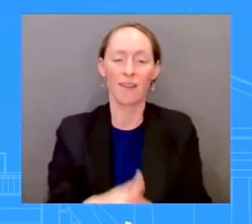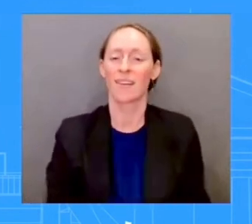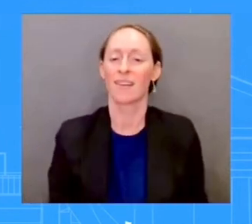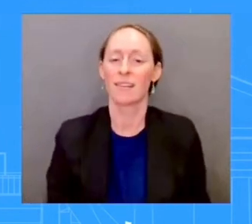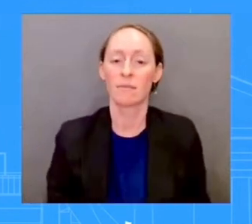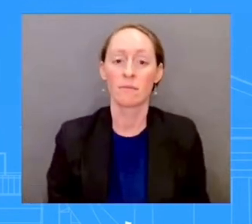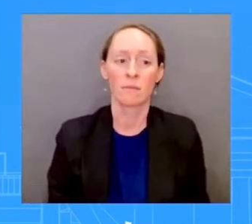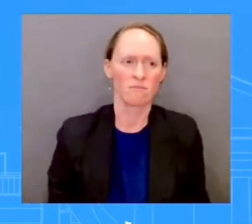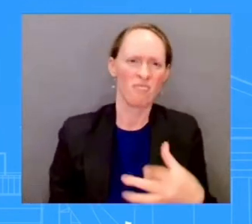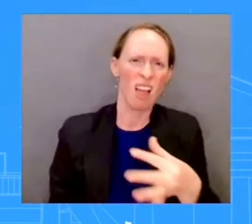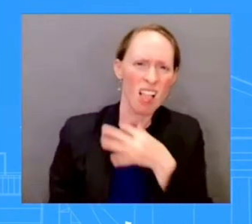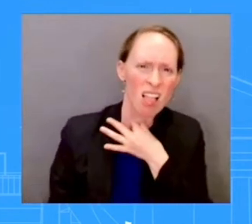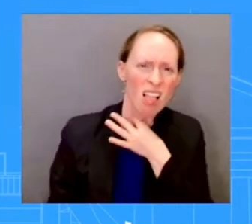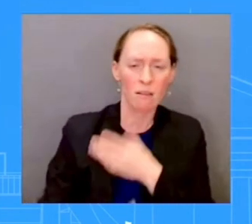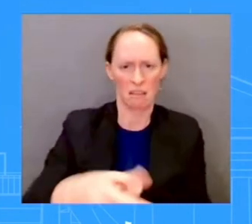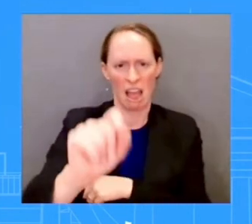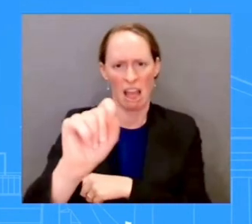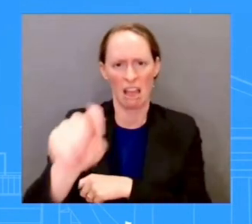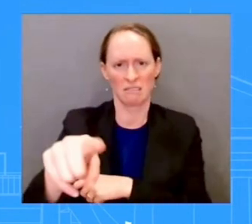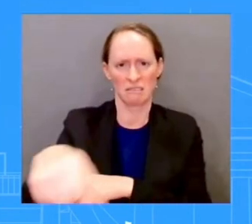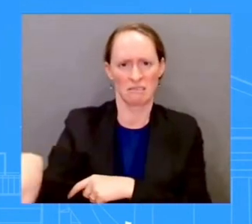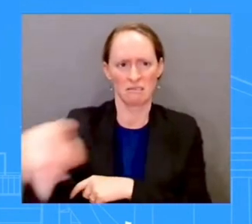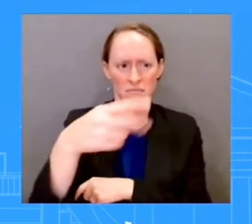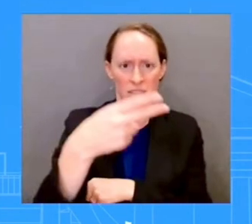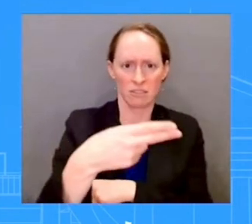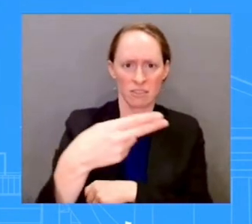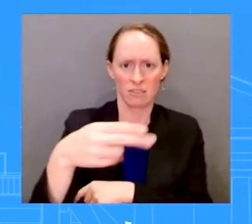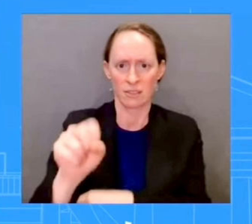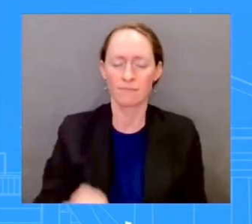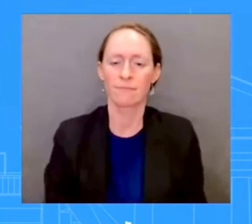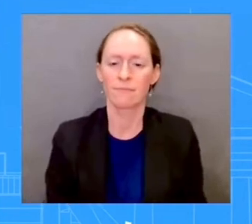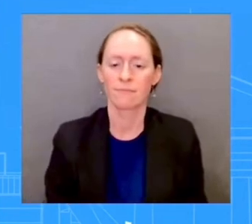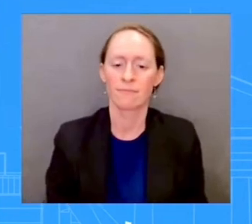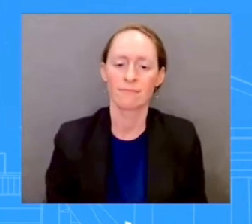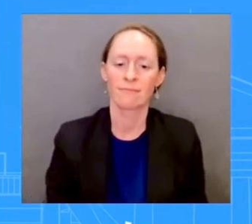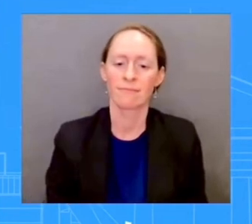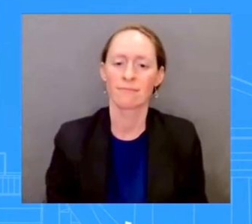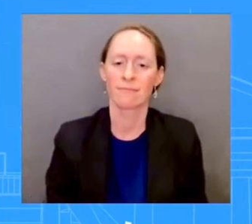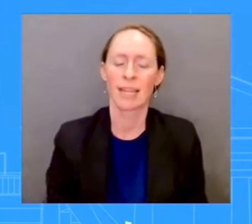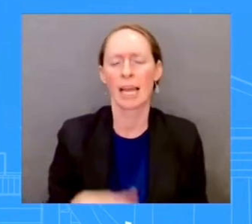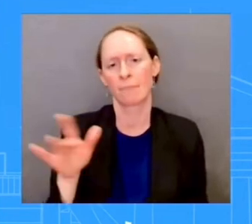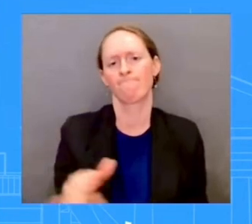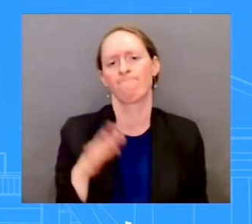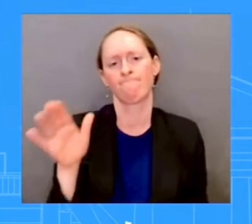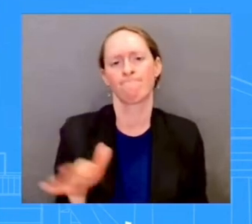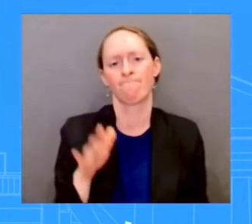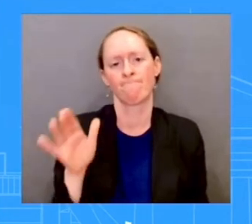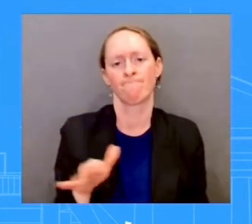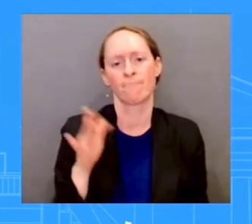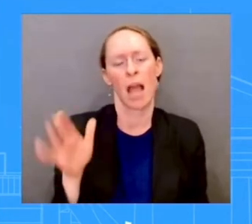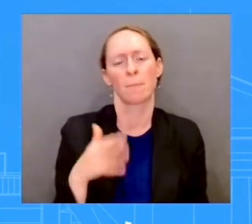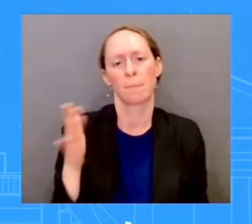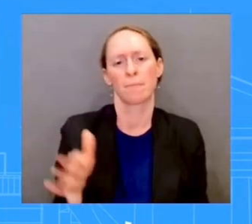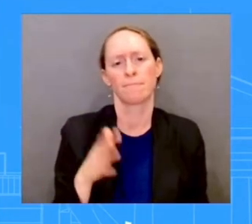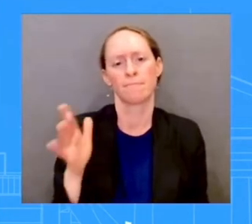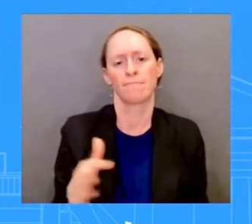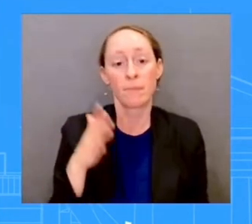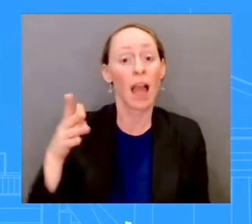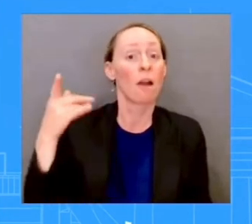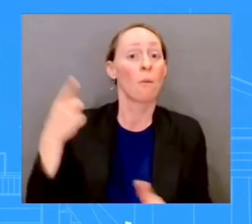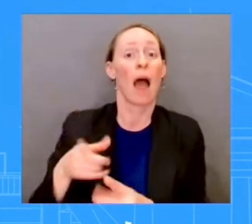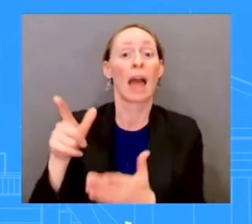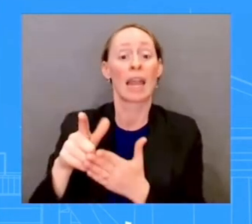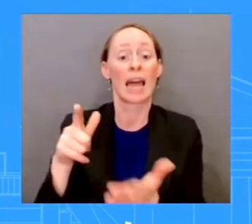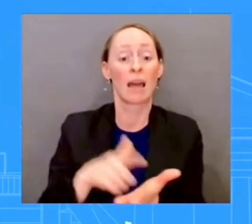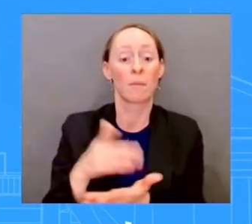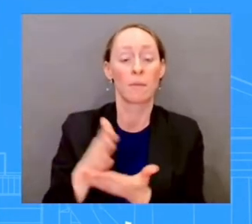As we speak to legalization and the legal piece of it, as you're asking me in part of your question, so look, the President has always supported